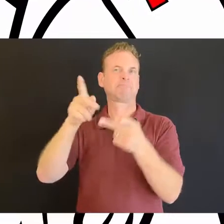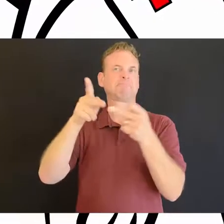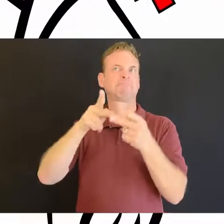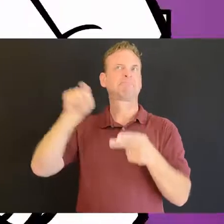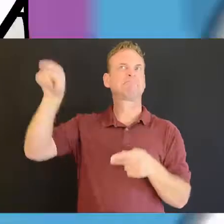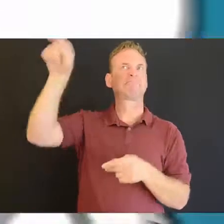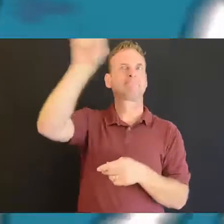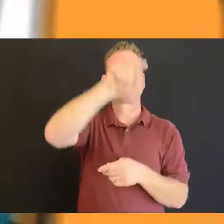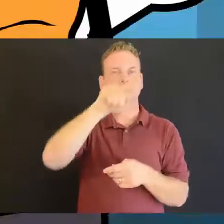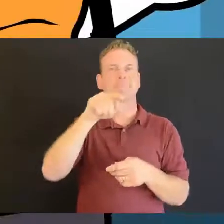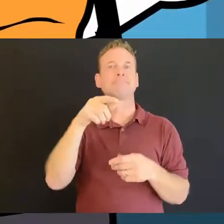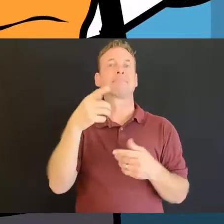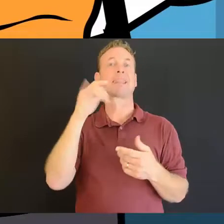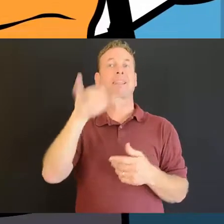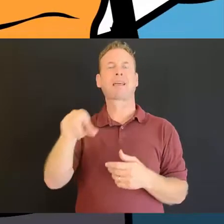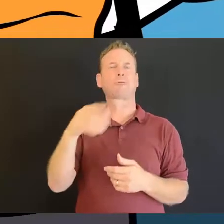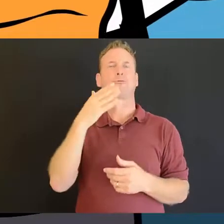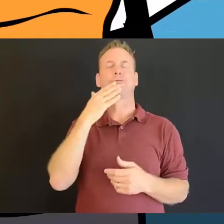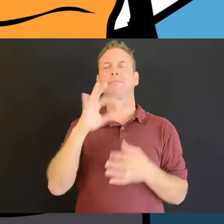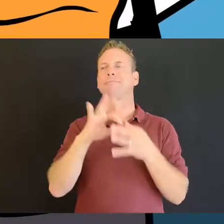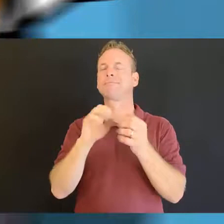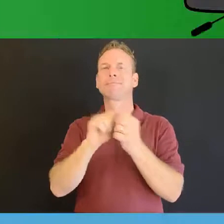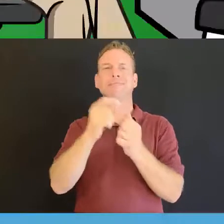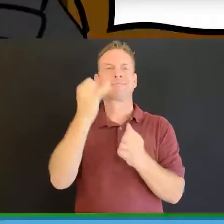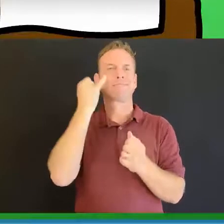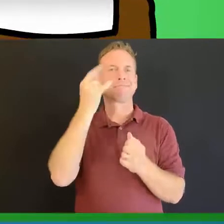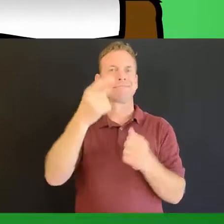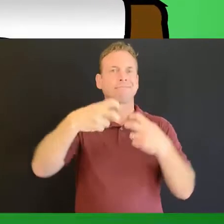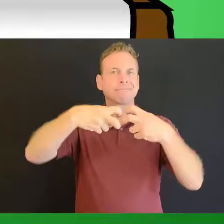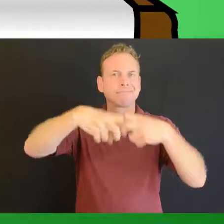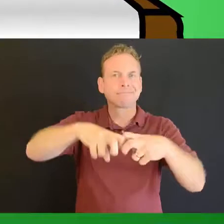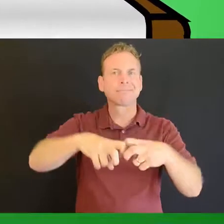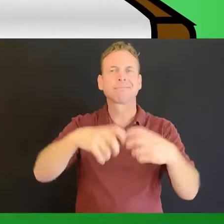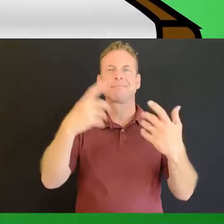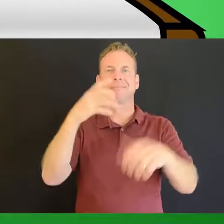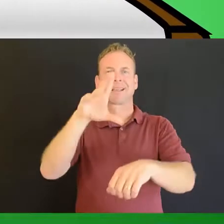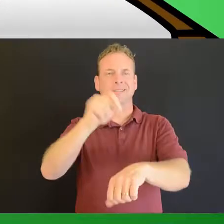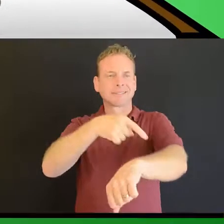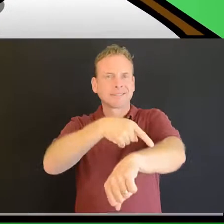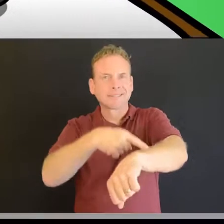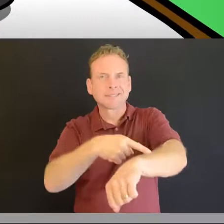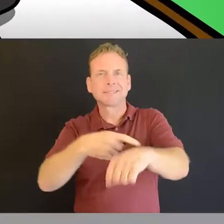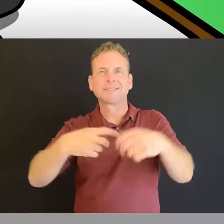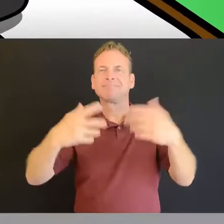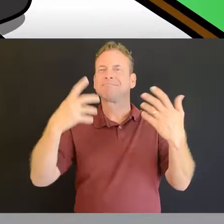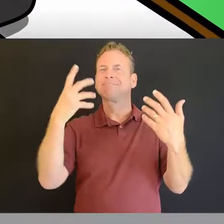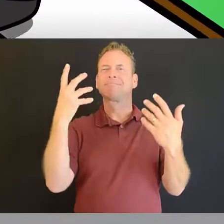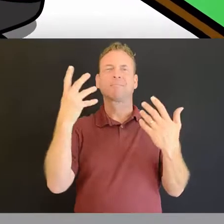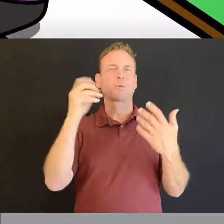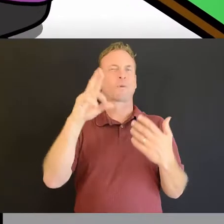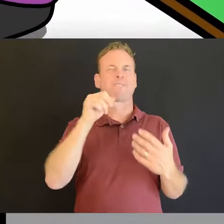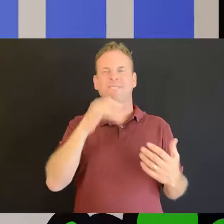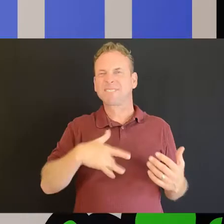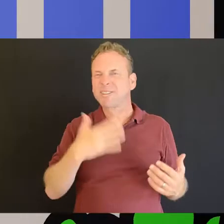fever, cuts, strains and sprains, and you won't need an appointment.